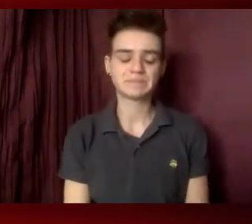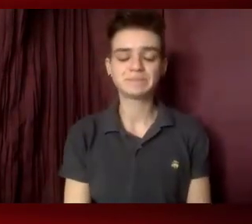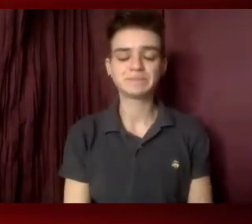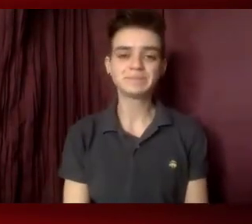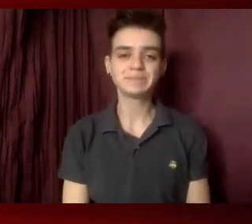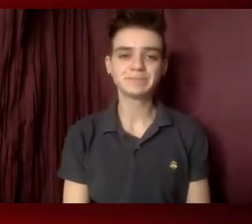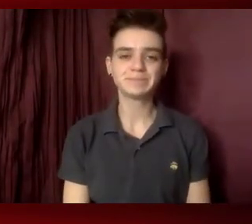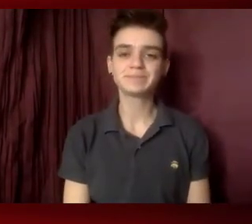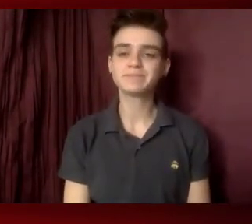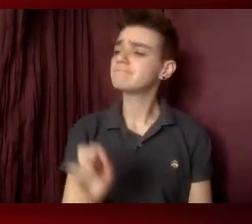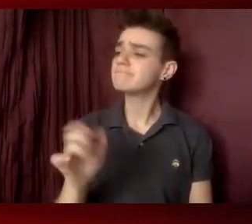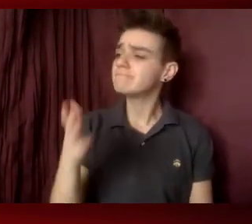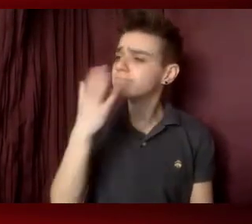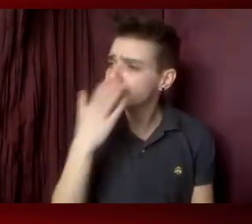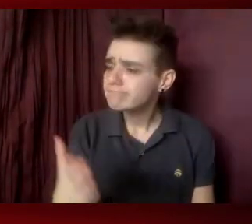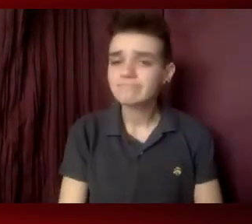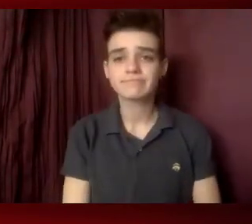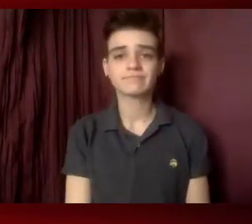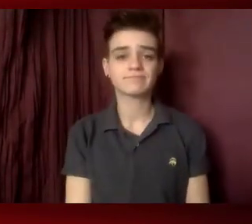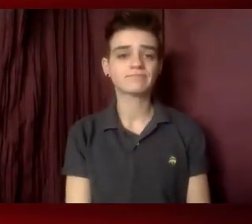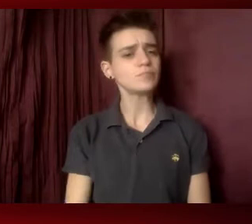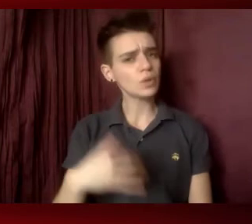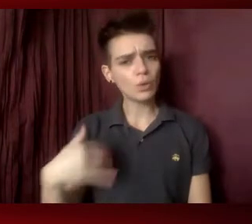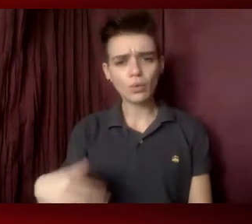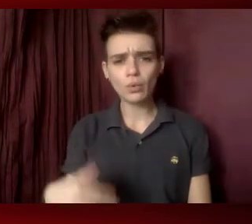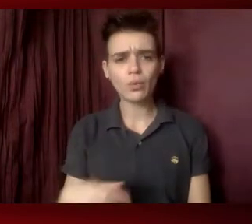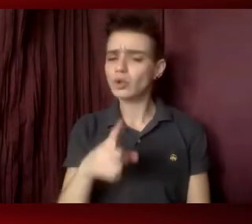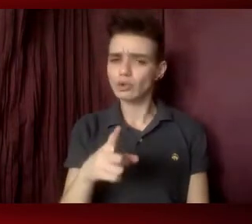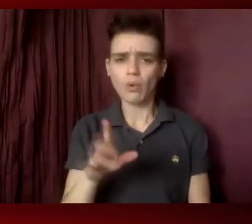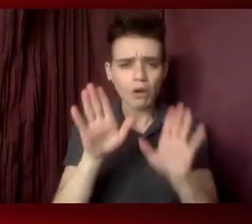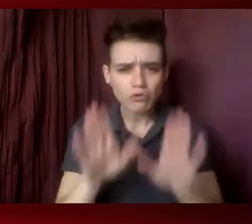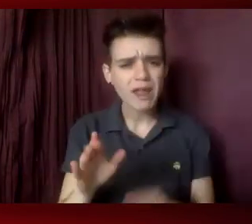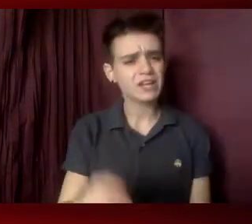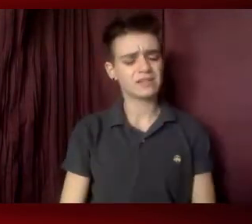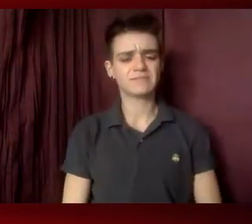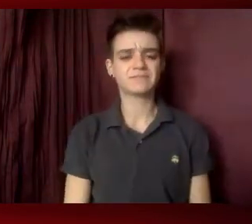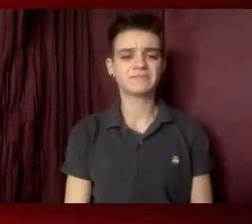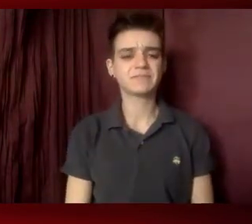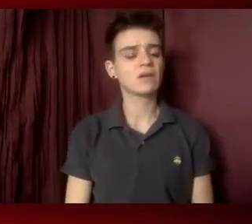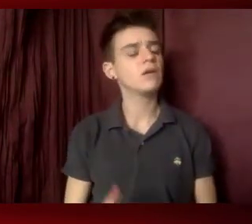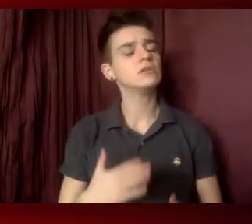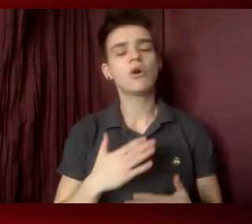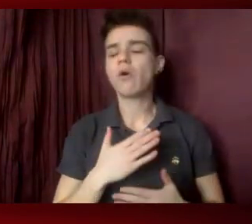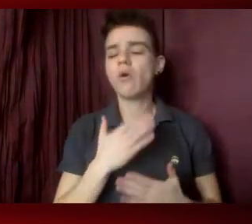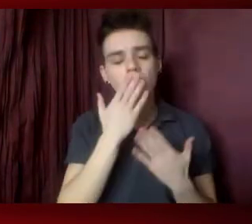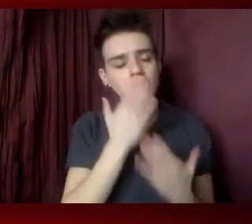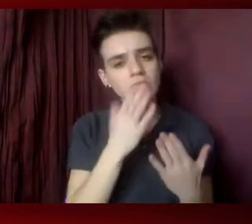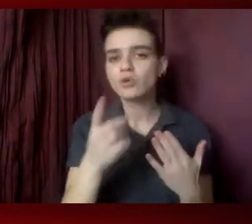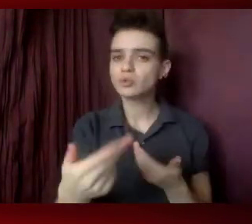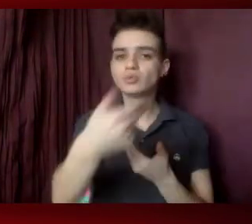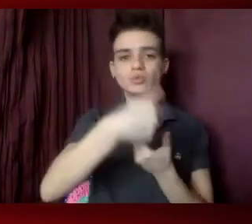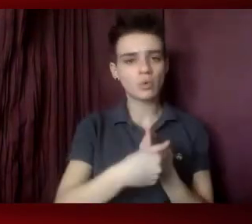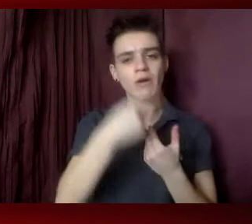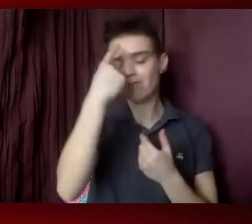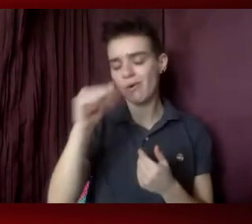Thank you, Dimitri. Man, you rock. We are so grateful that you were able to join us for AIDS